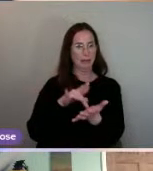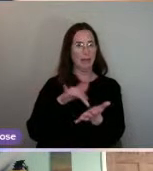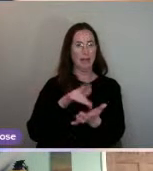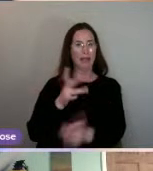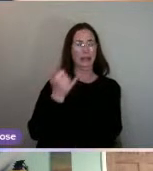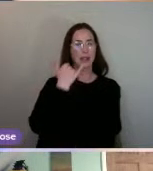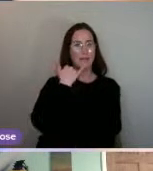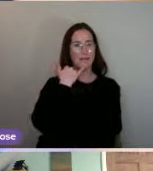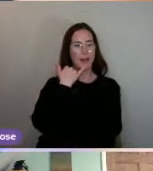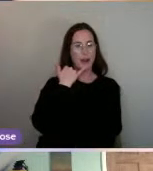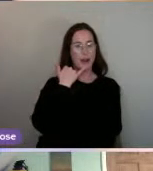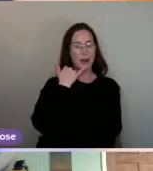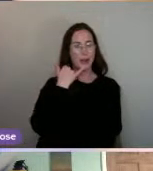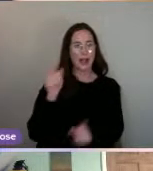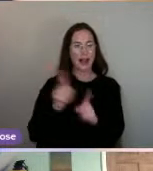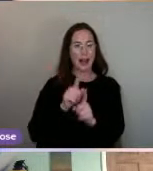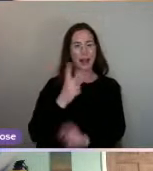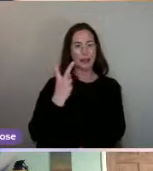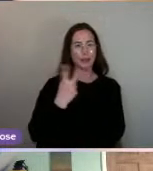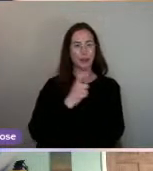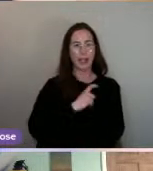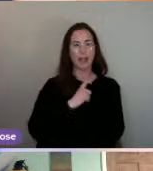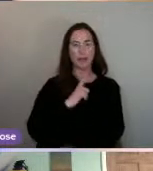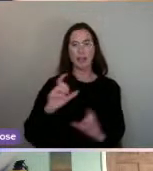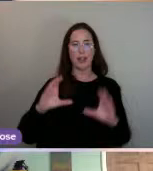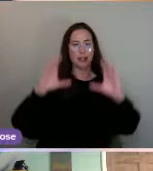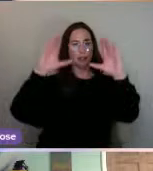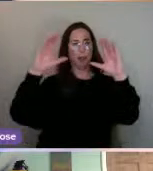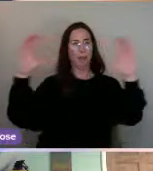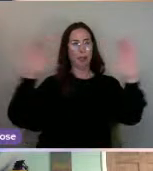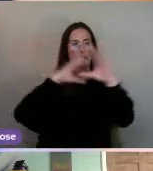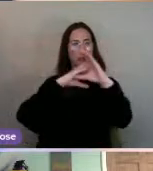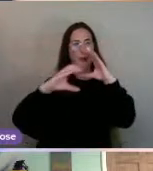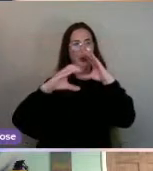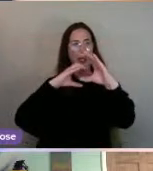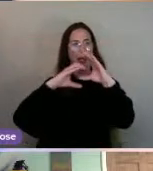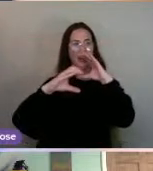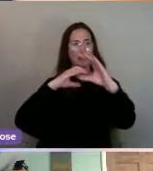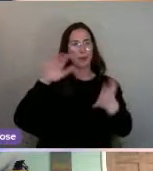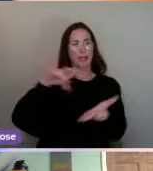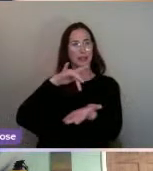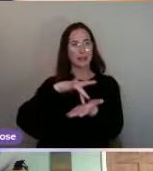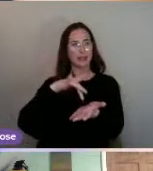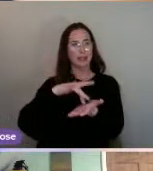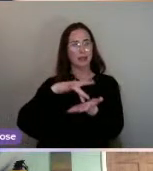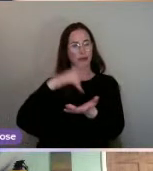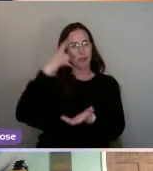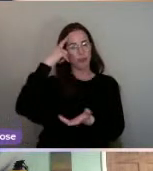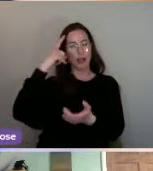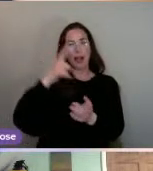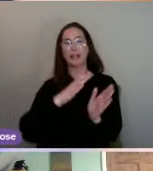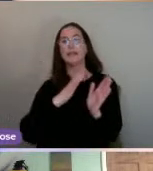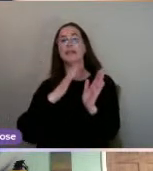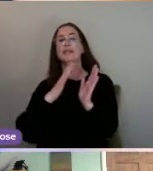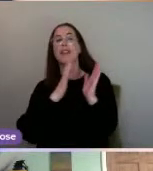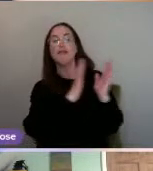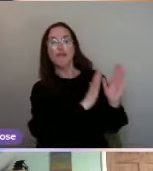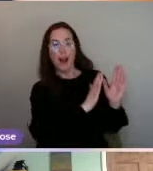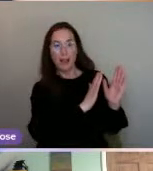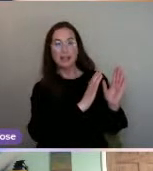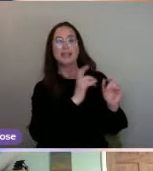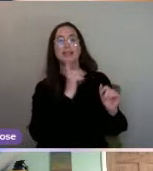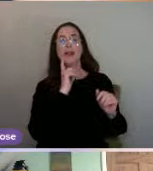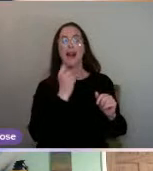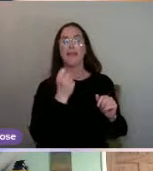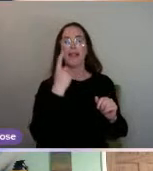phone line, just like the two characters at the top, communicating with the central part of the brain. And on the right-hand side, you've got the eyes